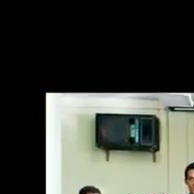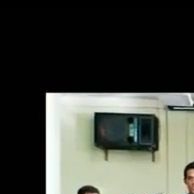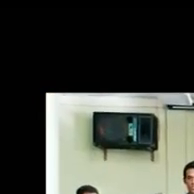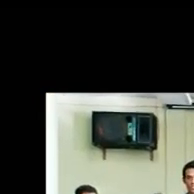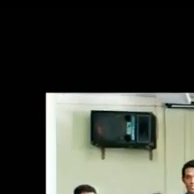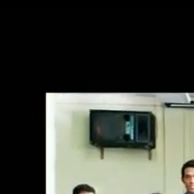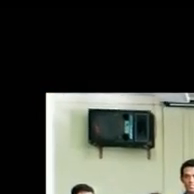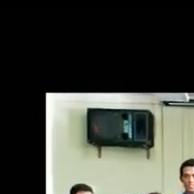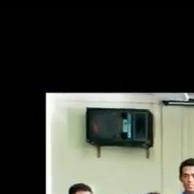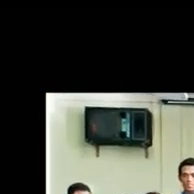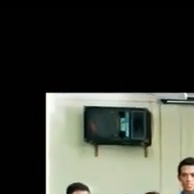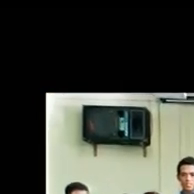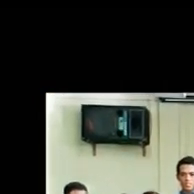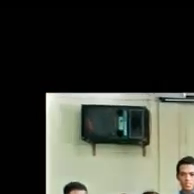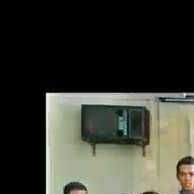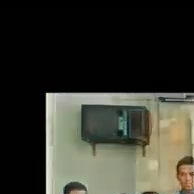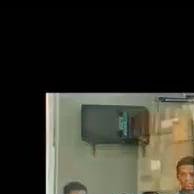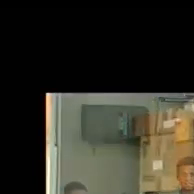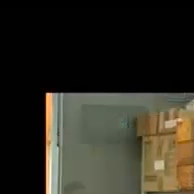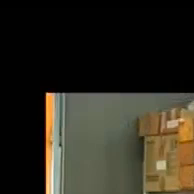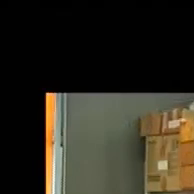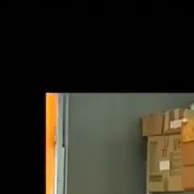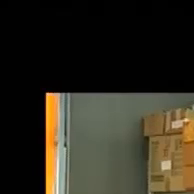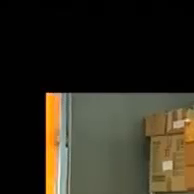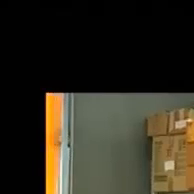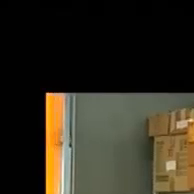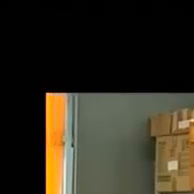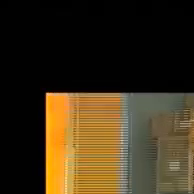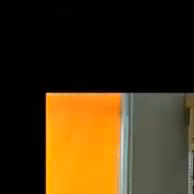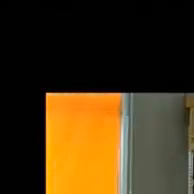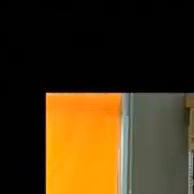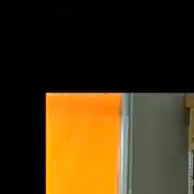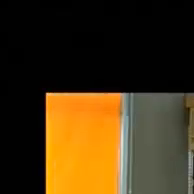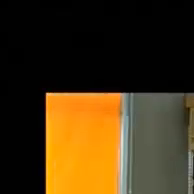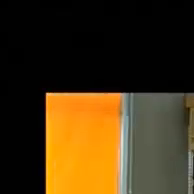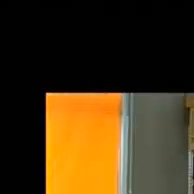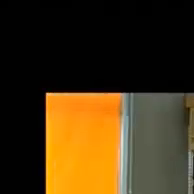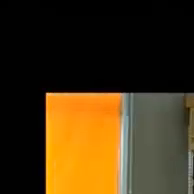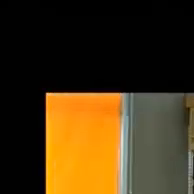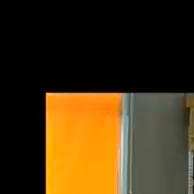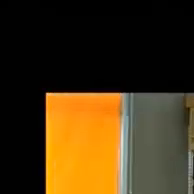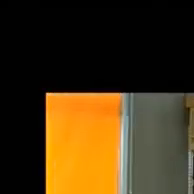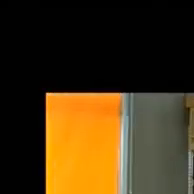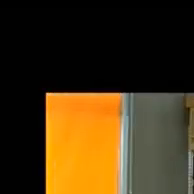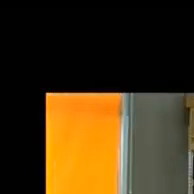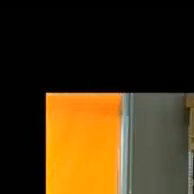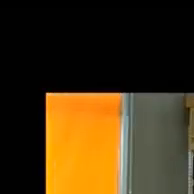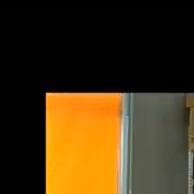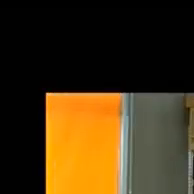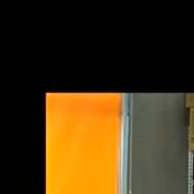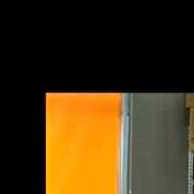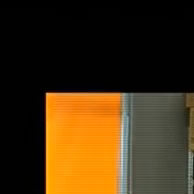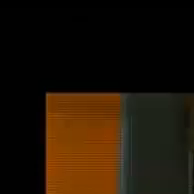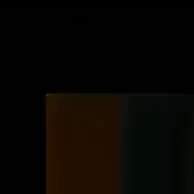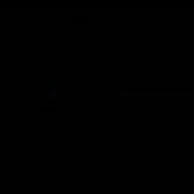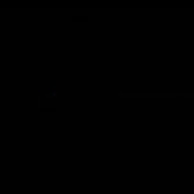have become teachers. Before I left, I helped to train them. They're helping to teach the younger students, the